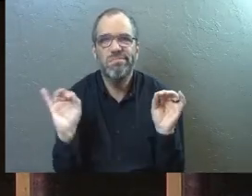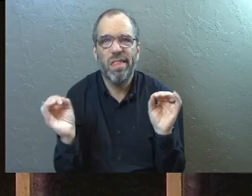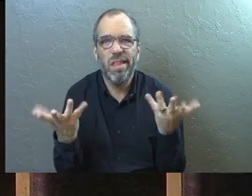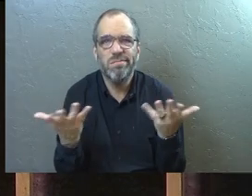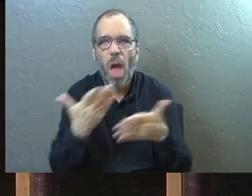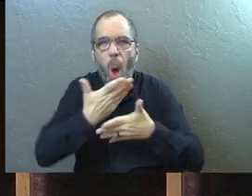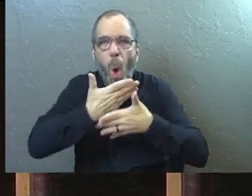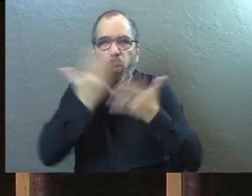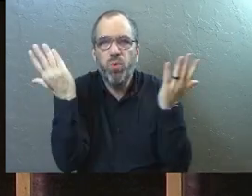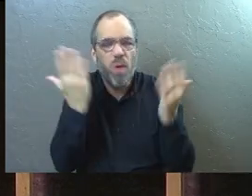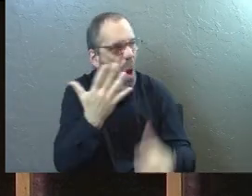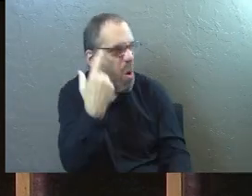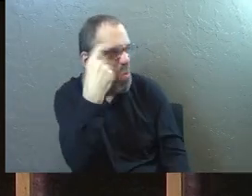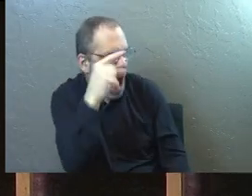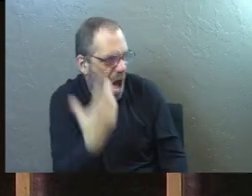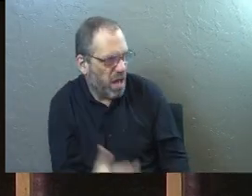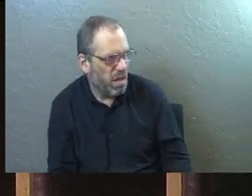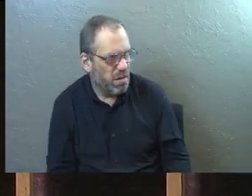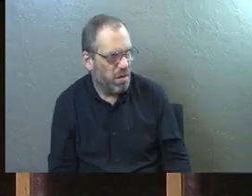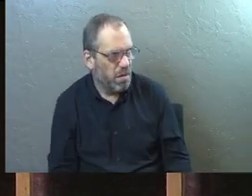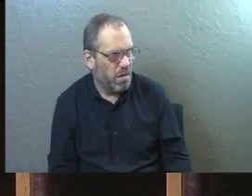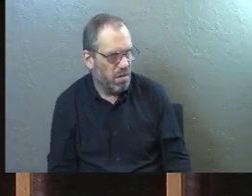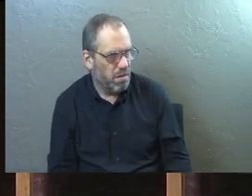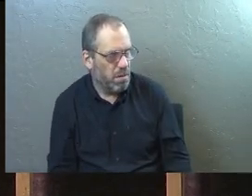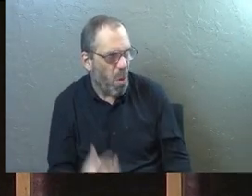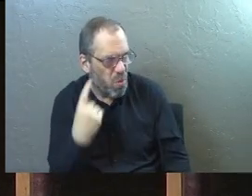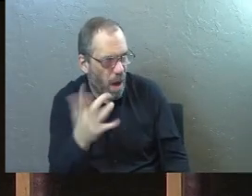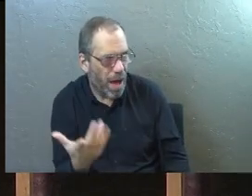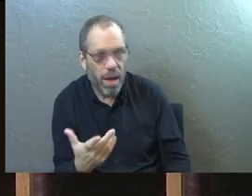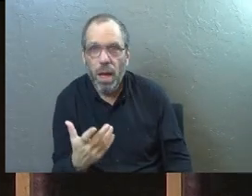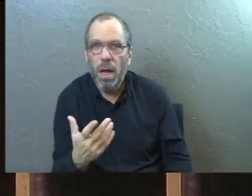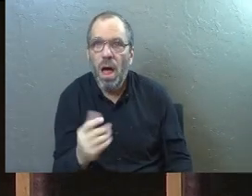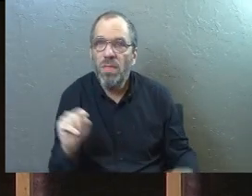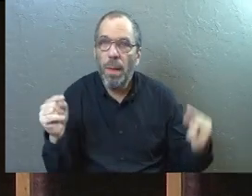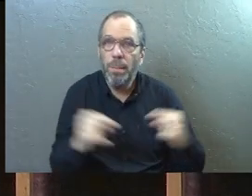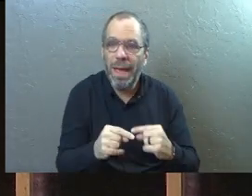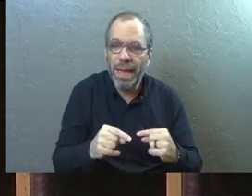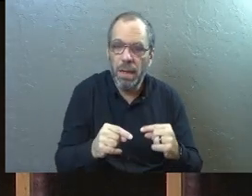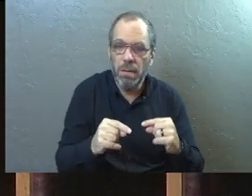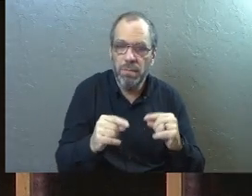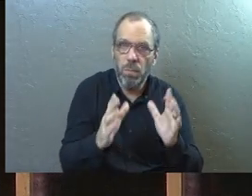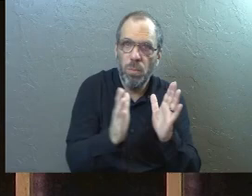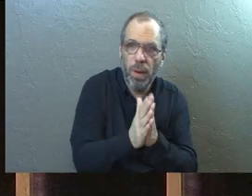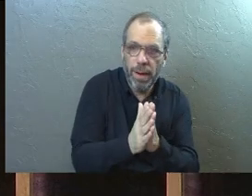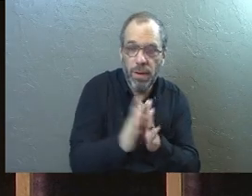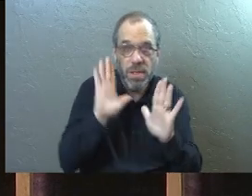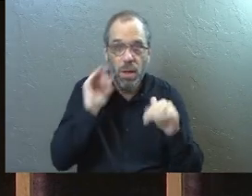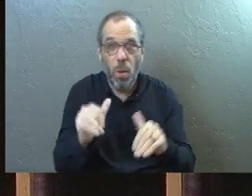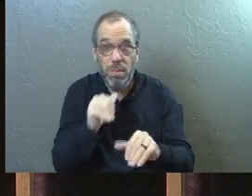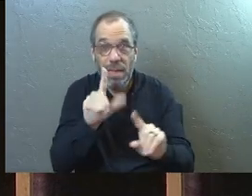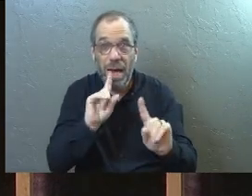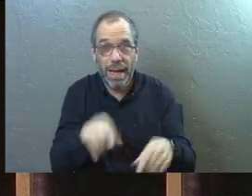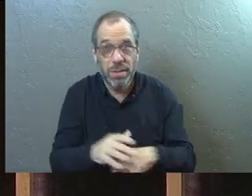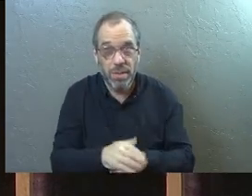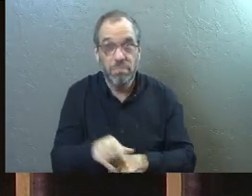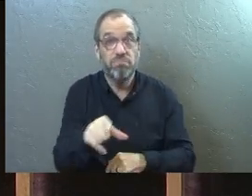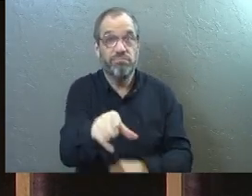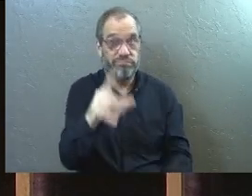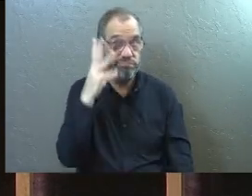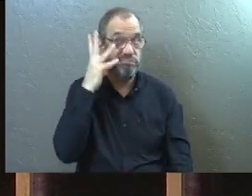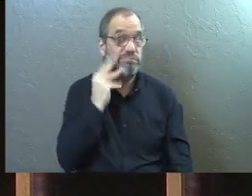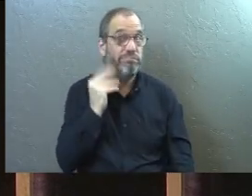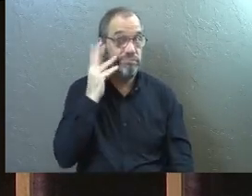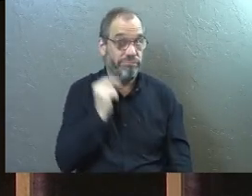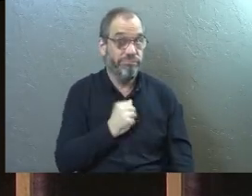Why, Jesus? The pain of unanswered prayers and unanswered hopes. Some of you have been through